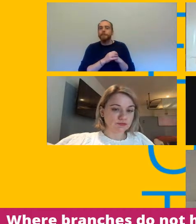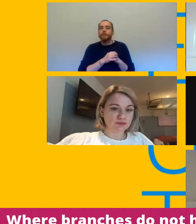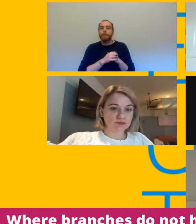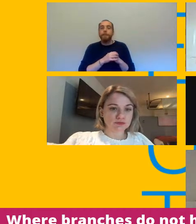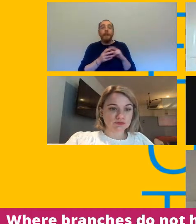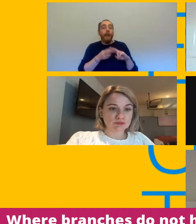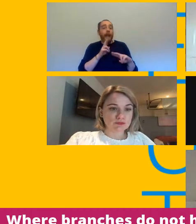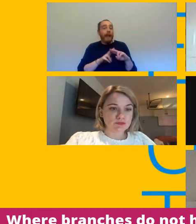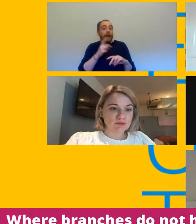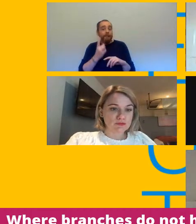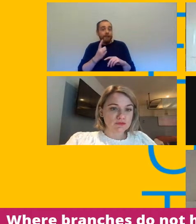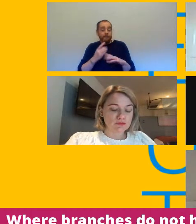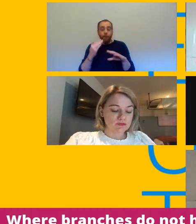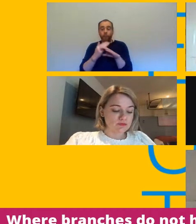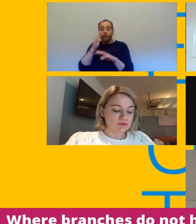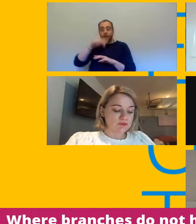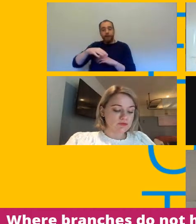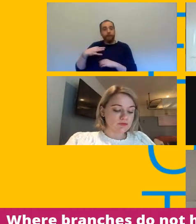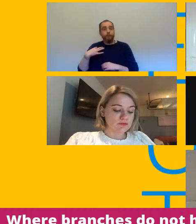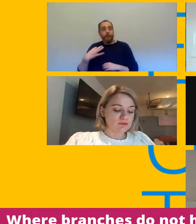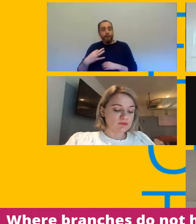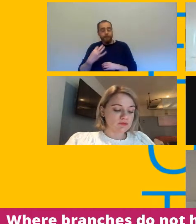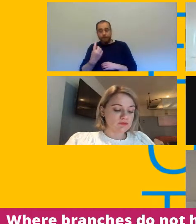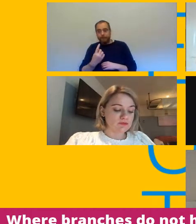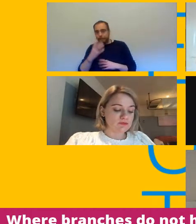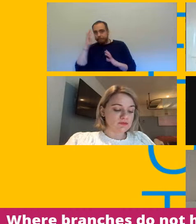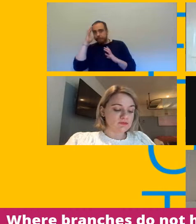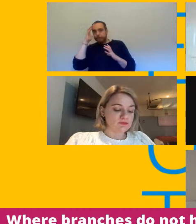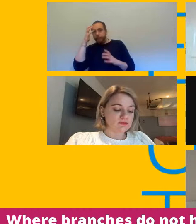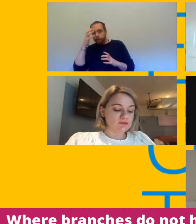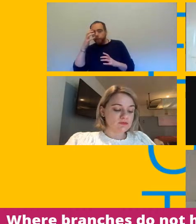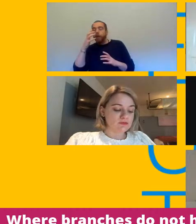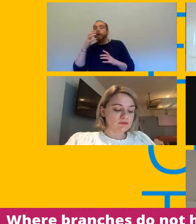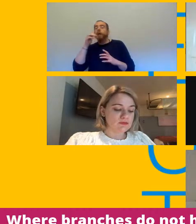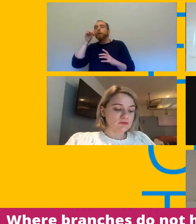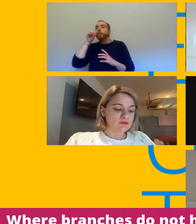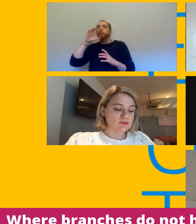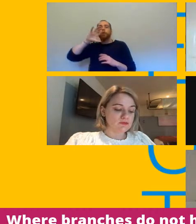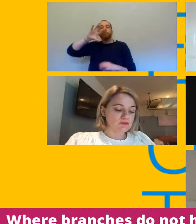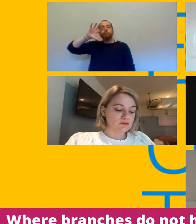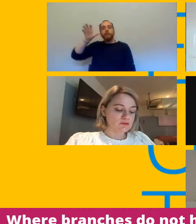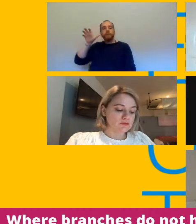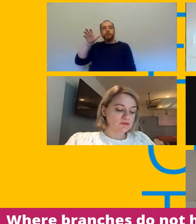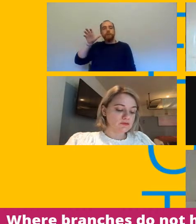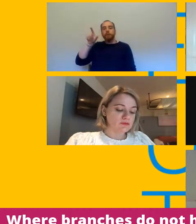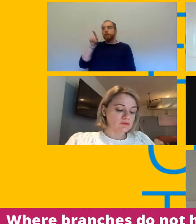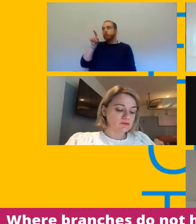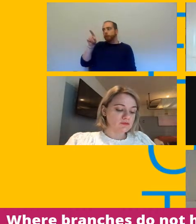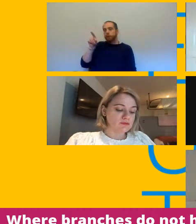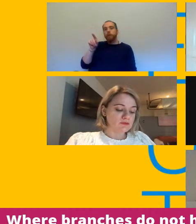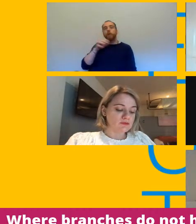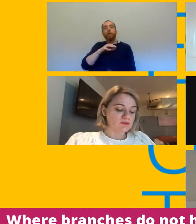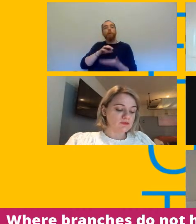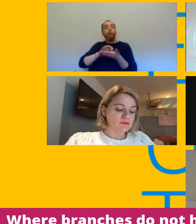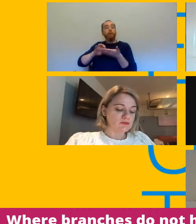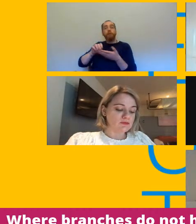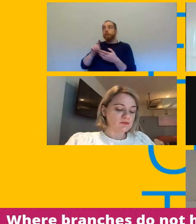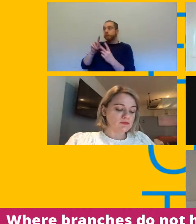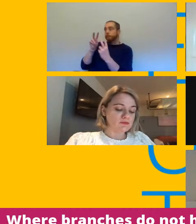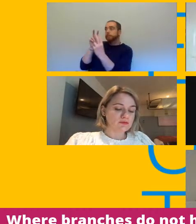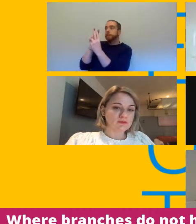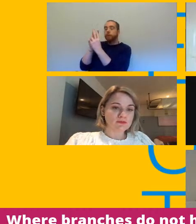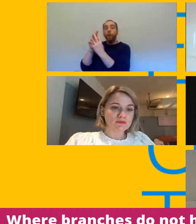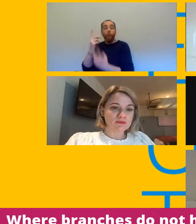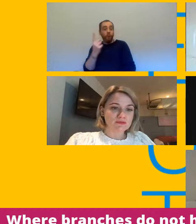workplace rep and you're worried then obviously your regional office or your devolved nations office is your first port of call or become a branch rep yourself so